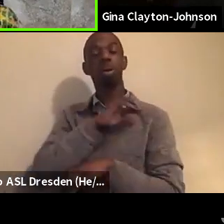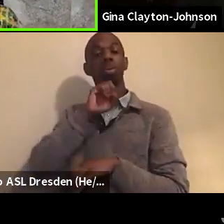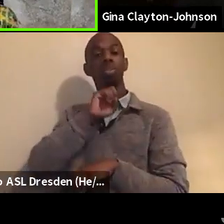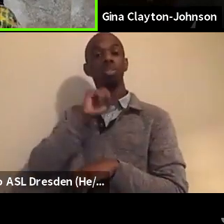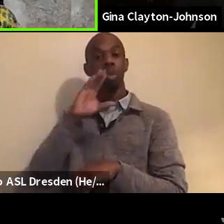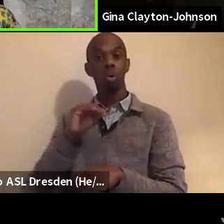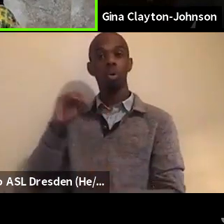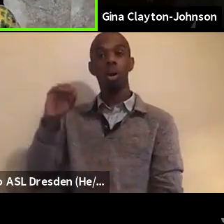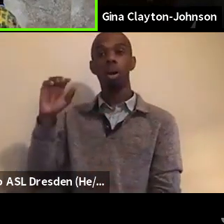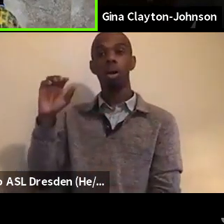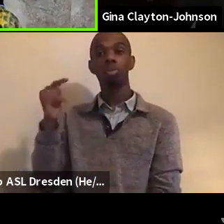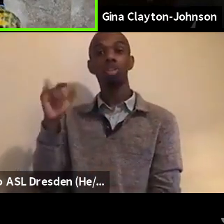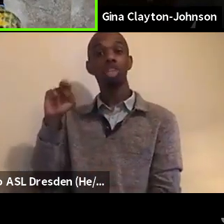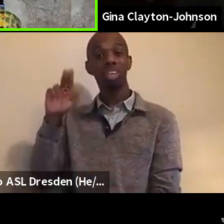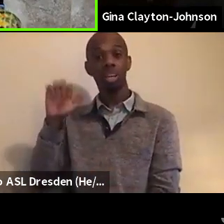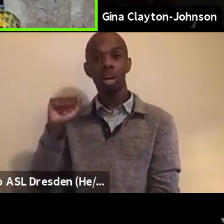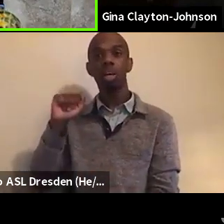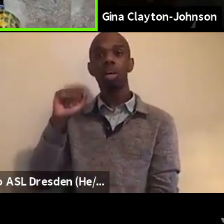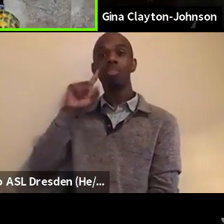come through you?